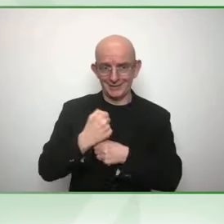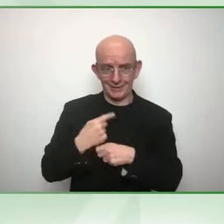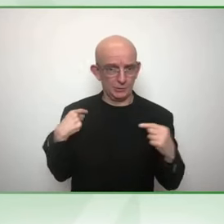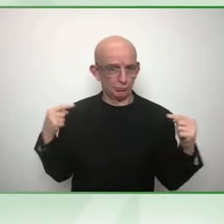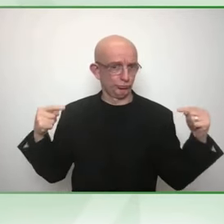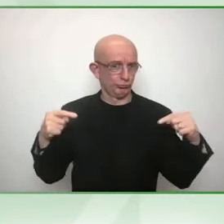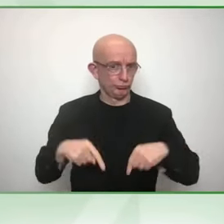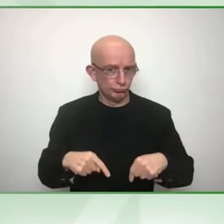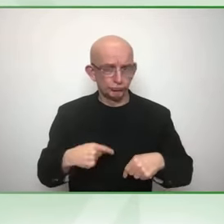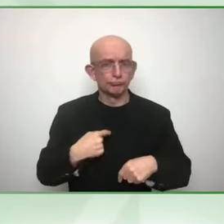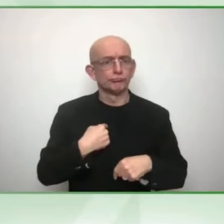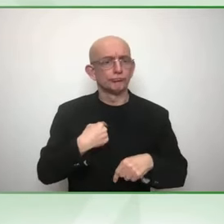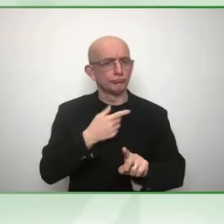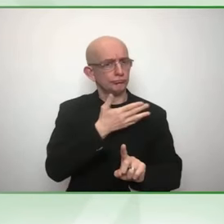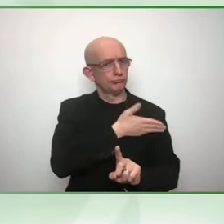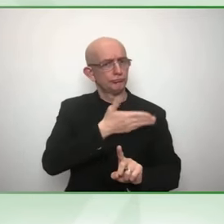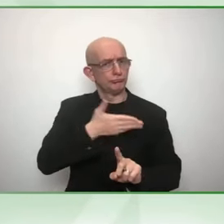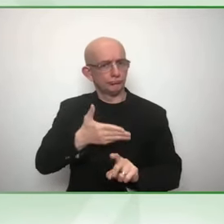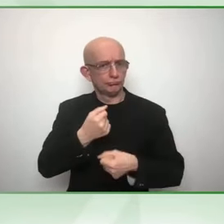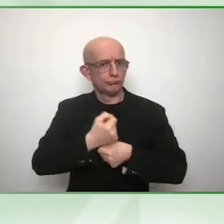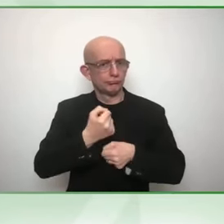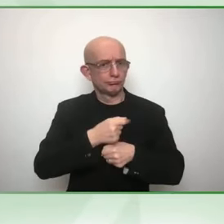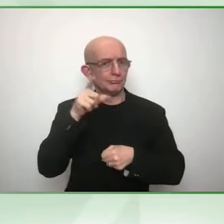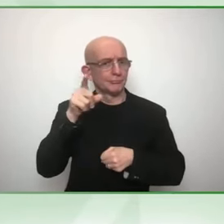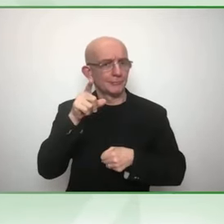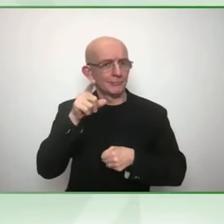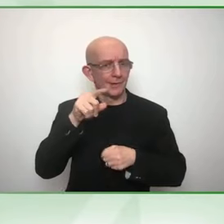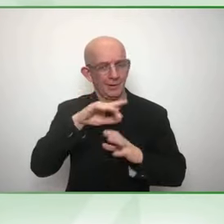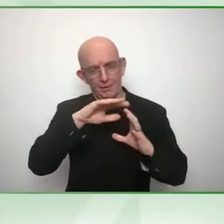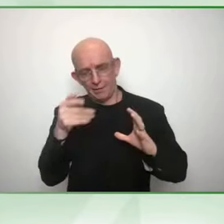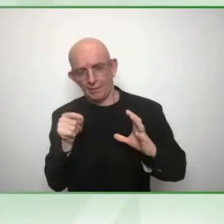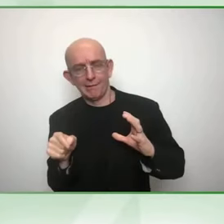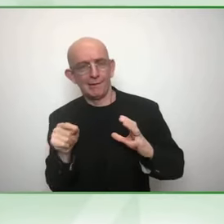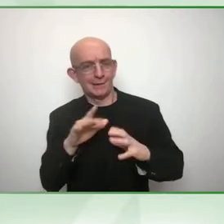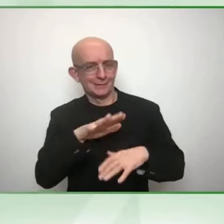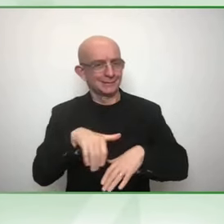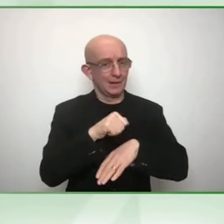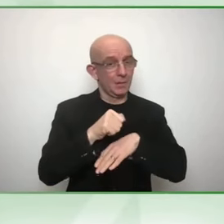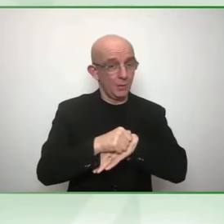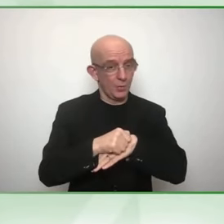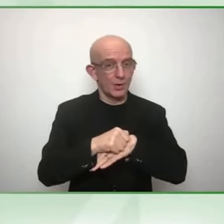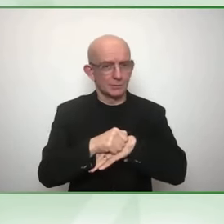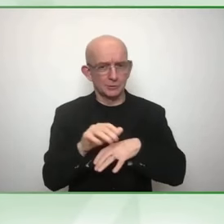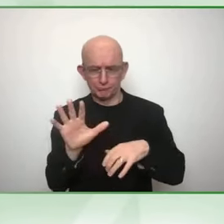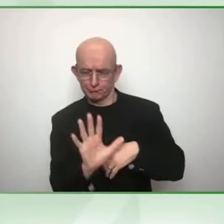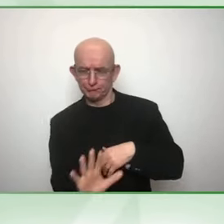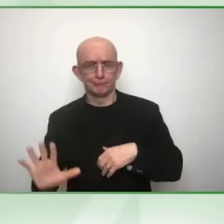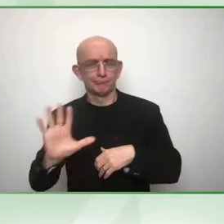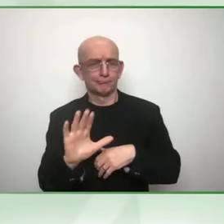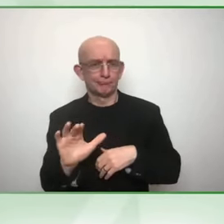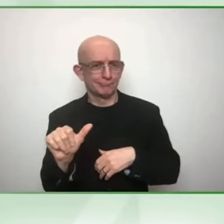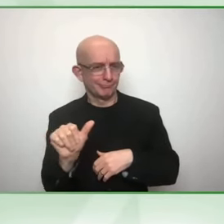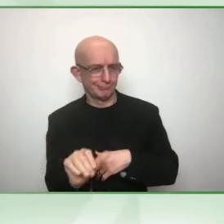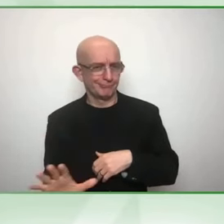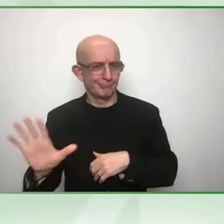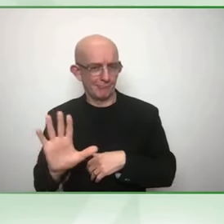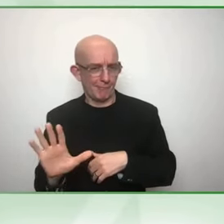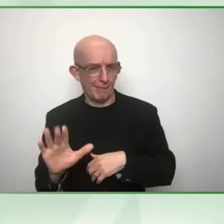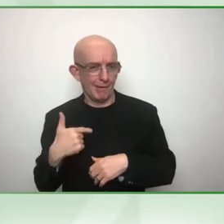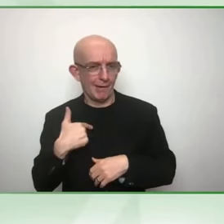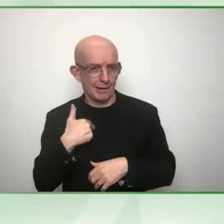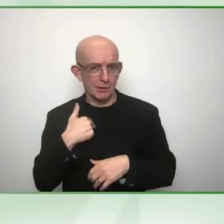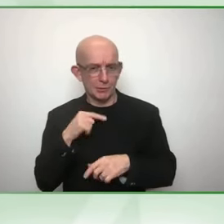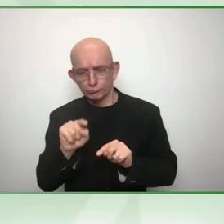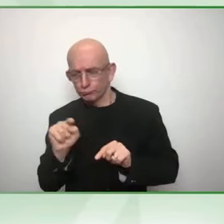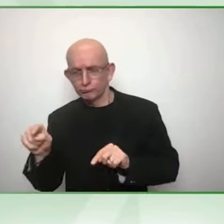feel this is such a critical role when you talk about the SDGs. And what partnerships looks like in different areas of the world is vastly